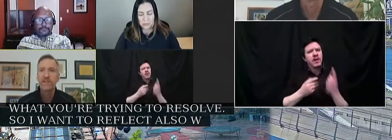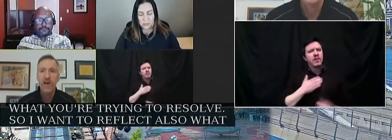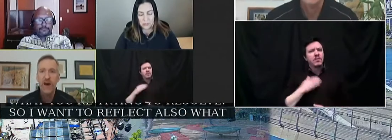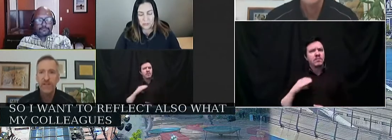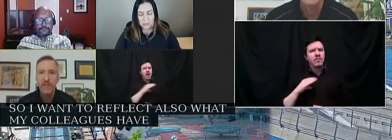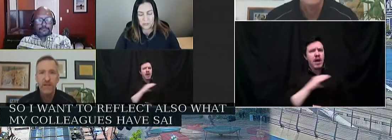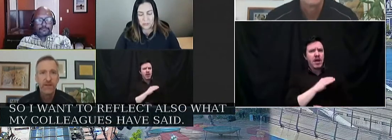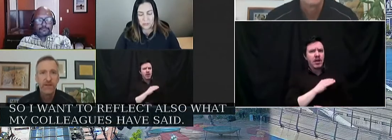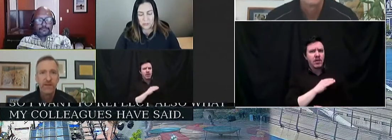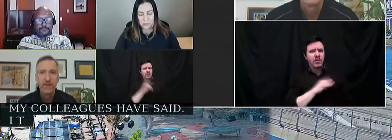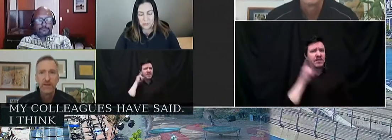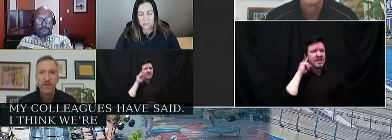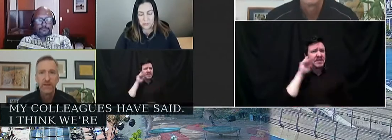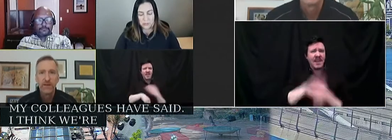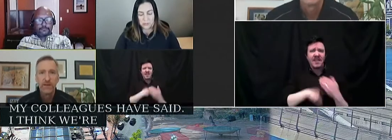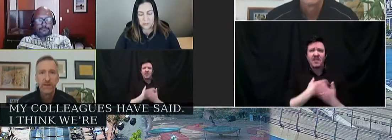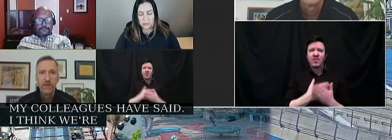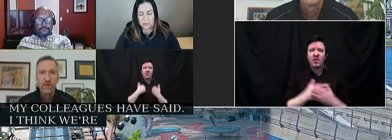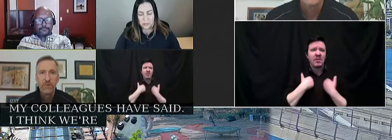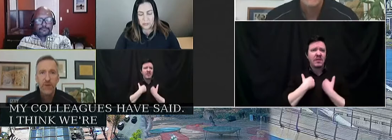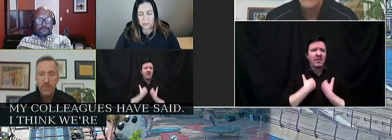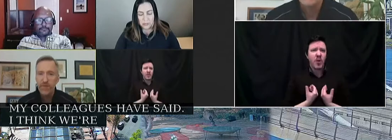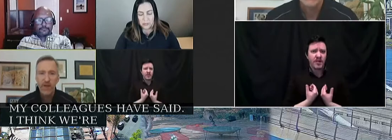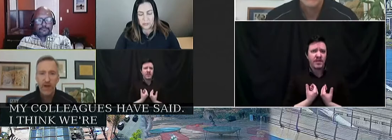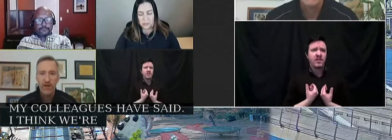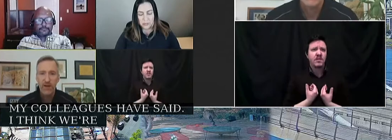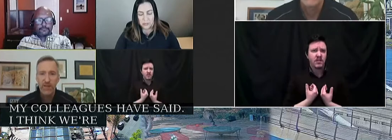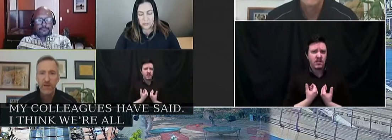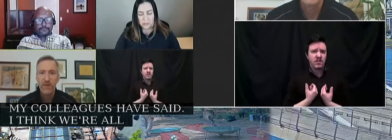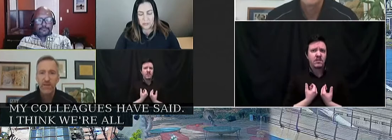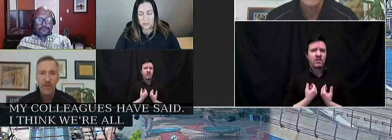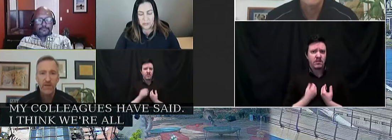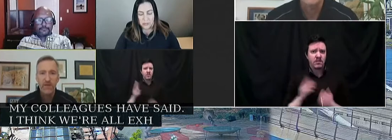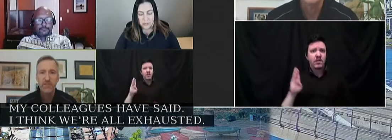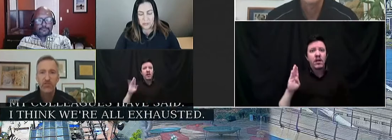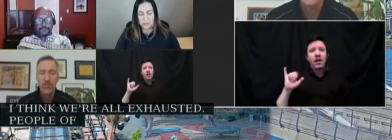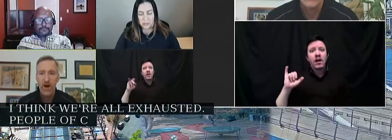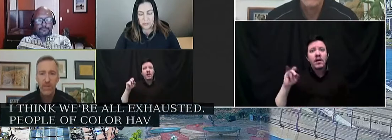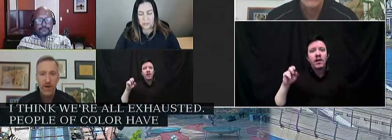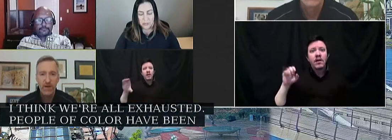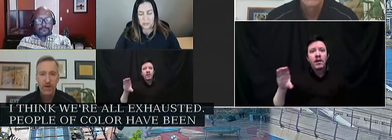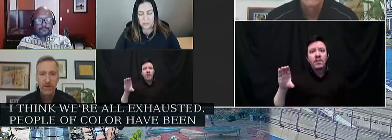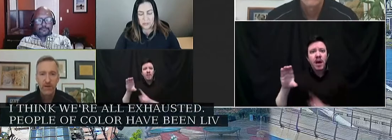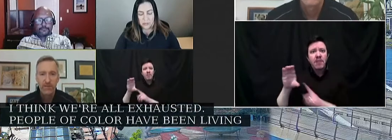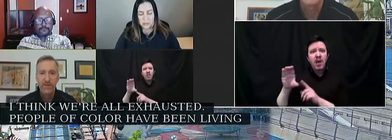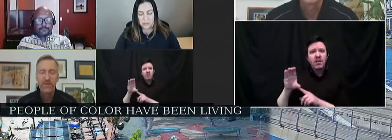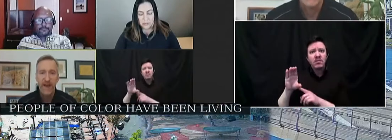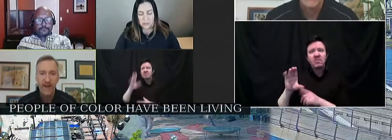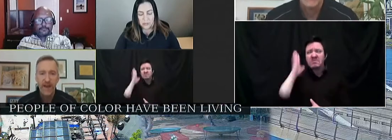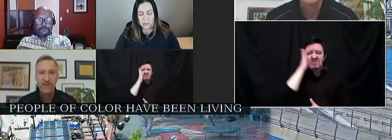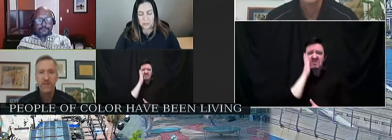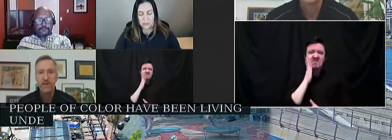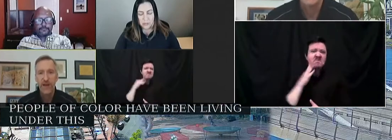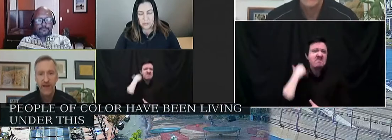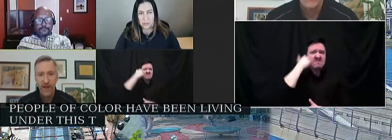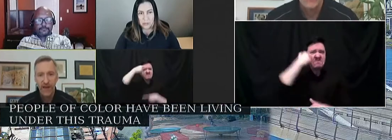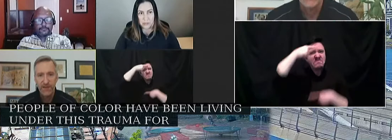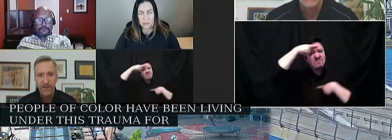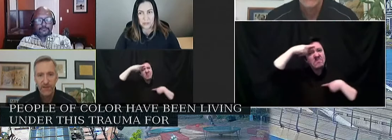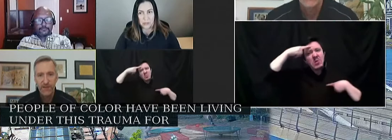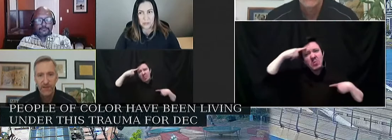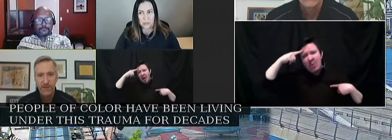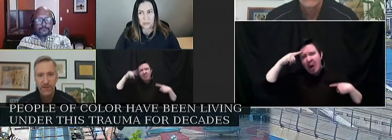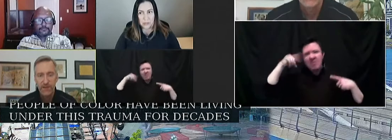I think we're all exhausted. People of color have been living under this trauma for decades and